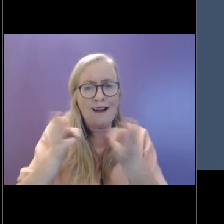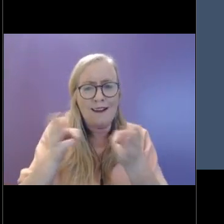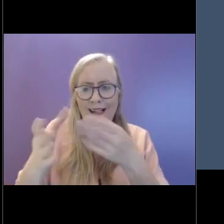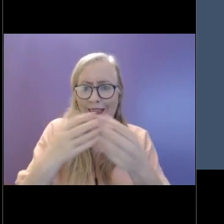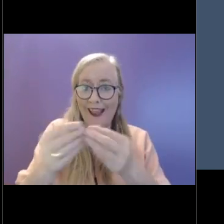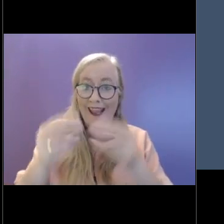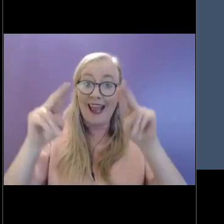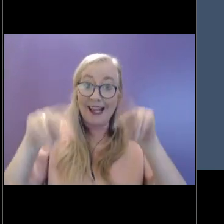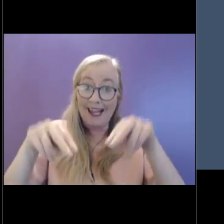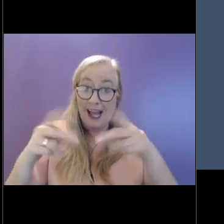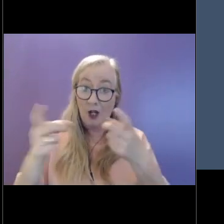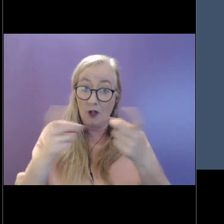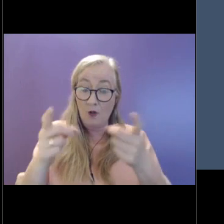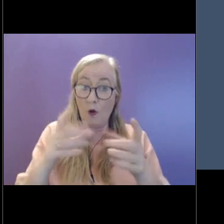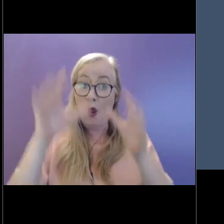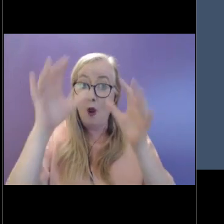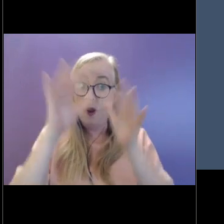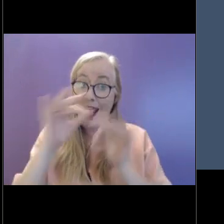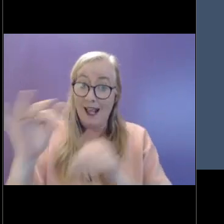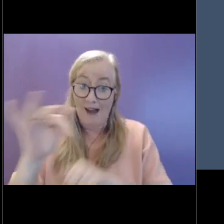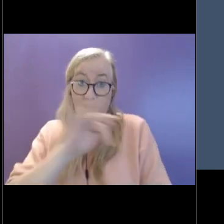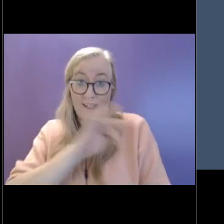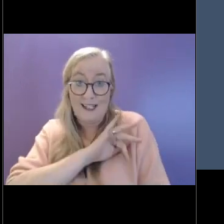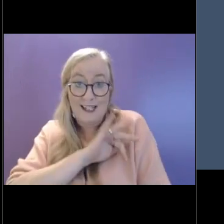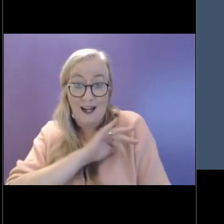do to look after our own self-care.